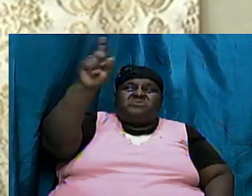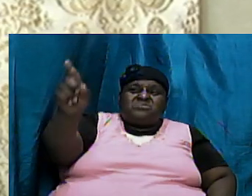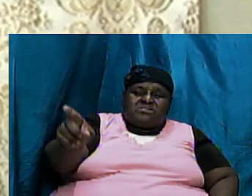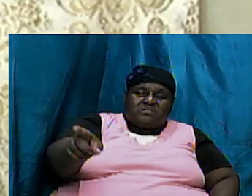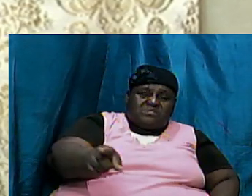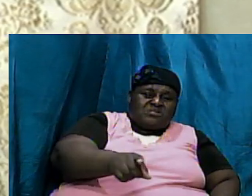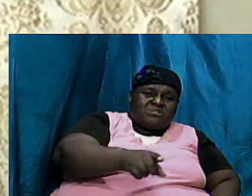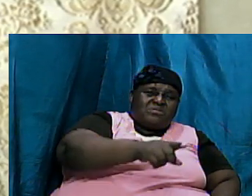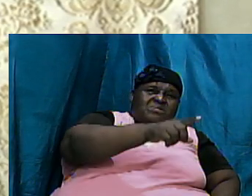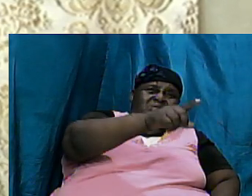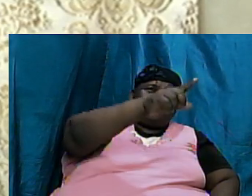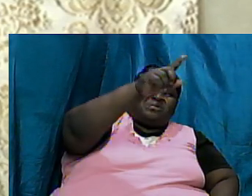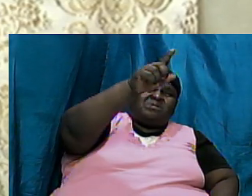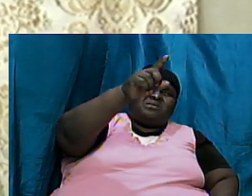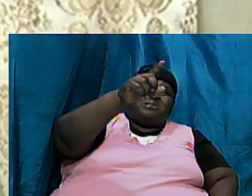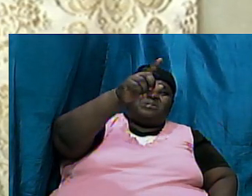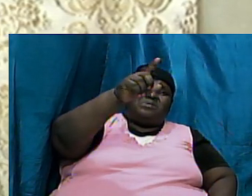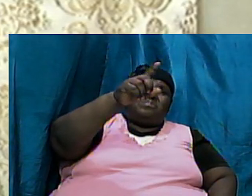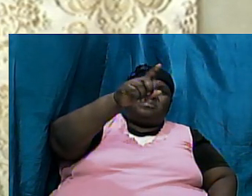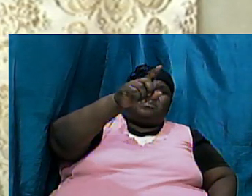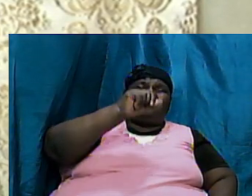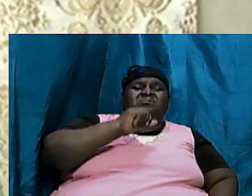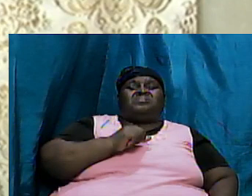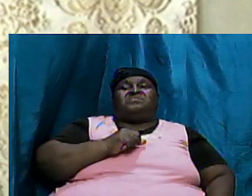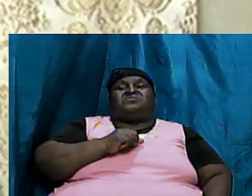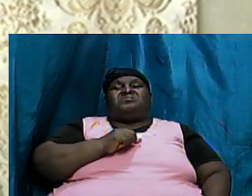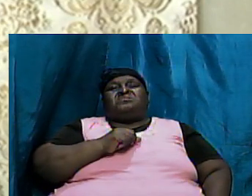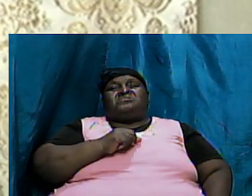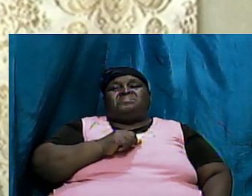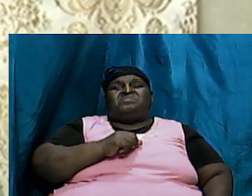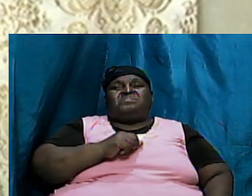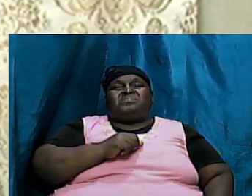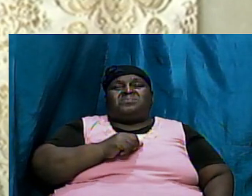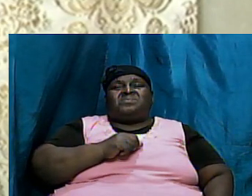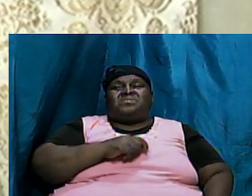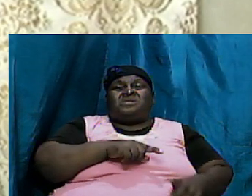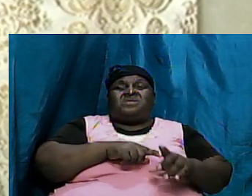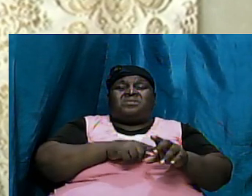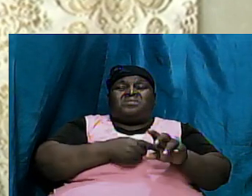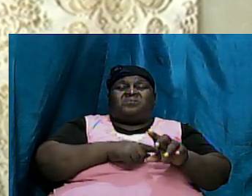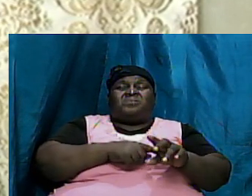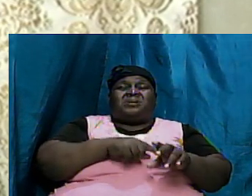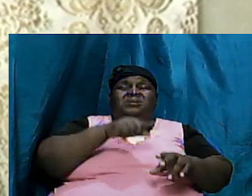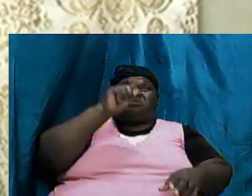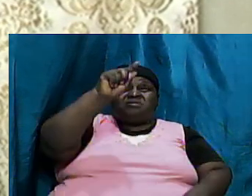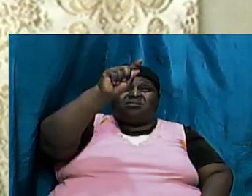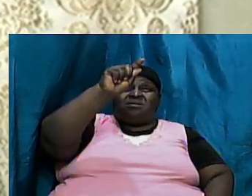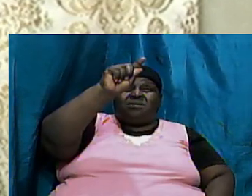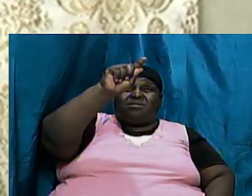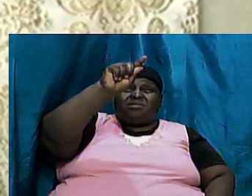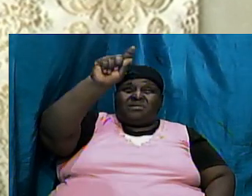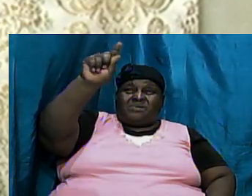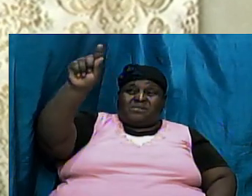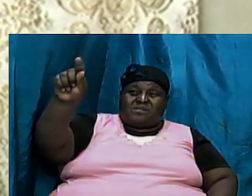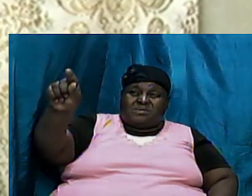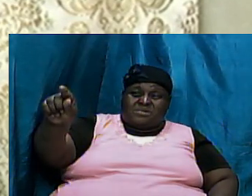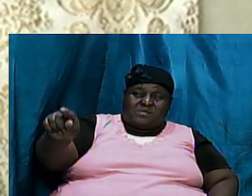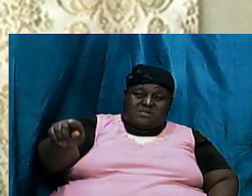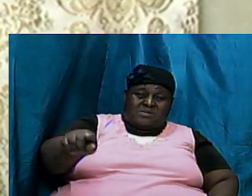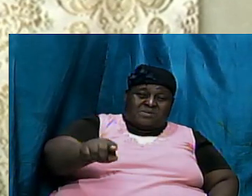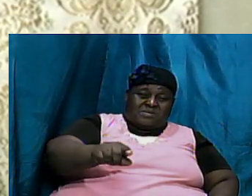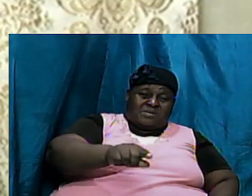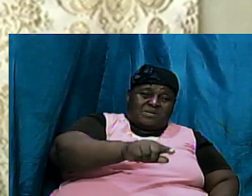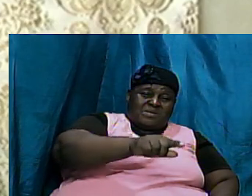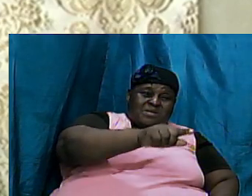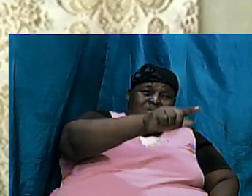so there's a start but the end is right back where it started so that when you start at point a and you come back around to point a the